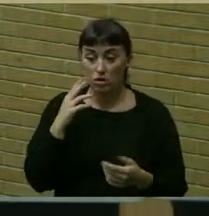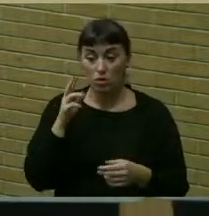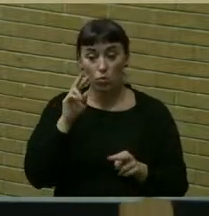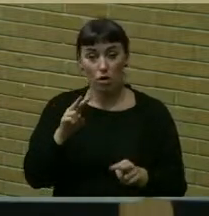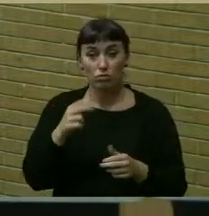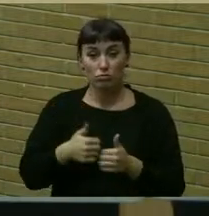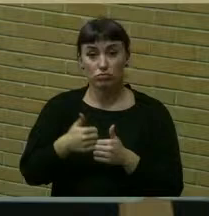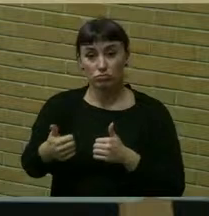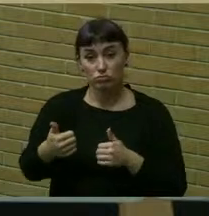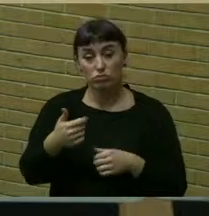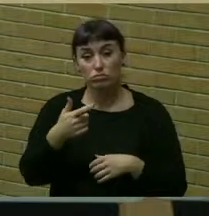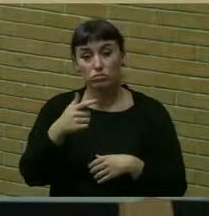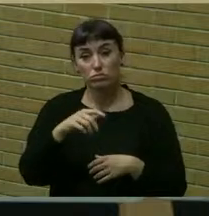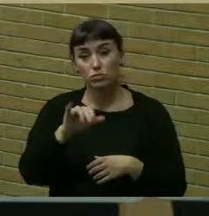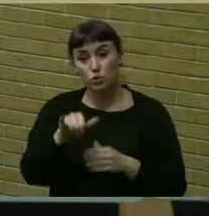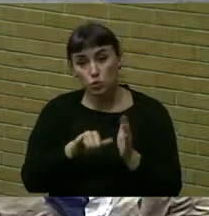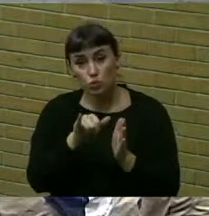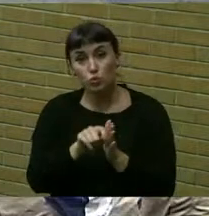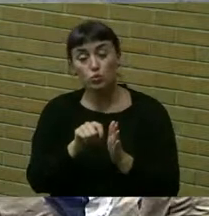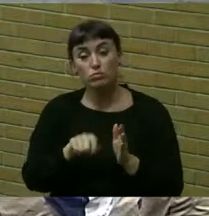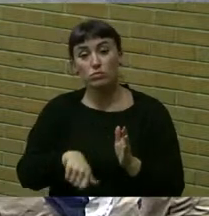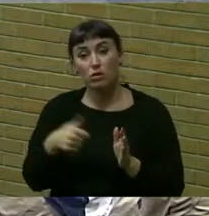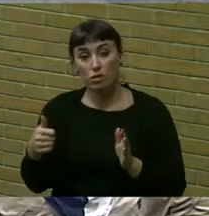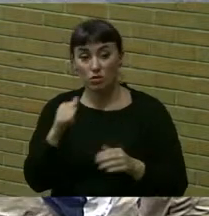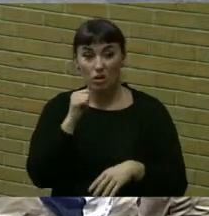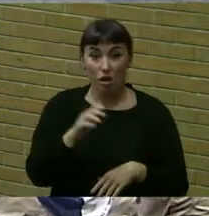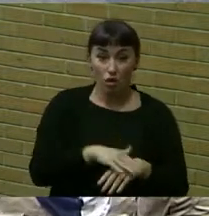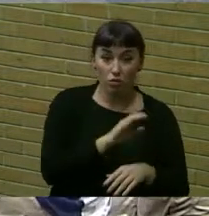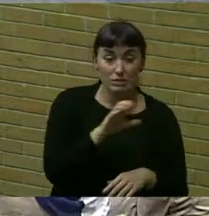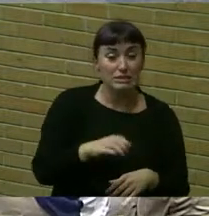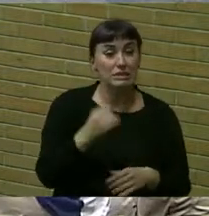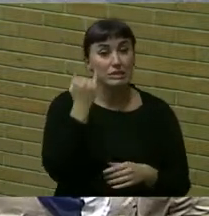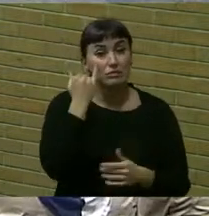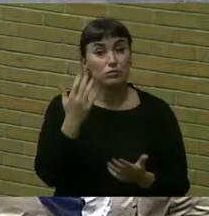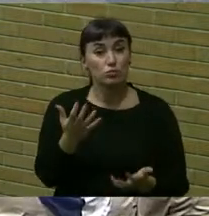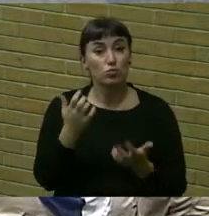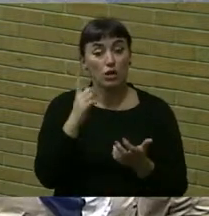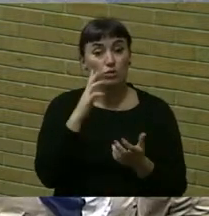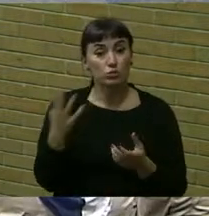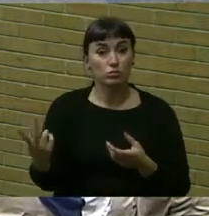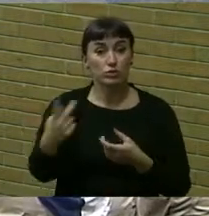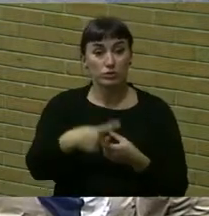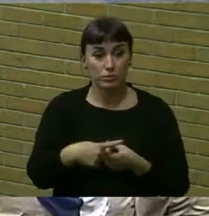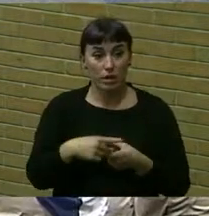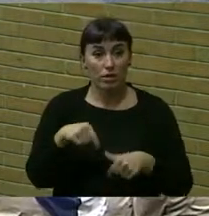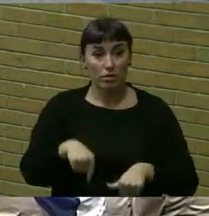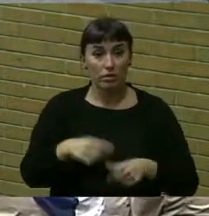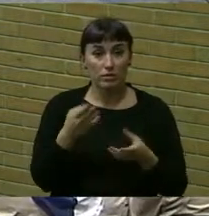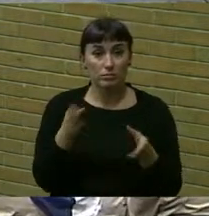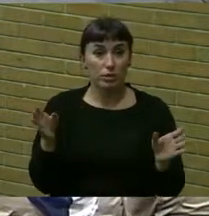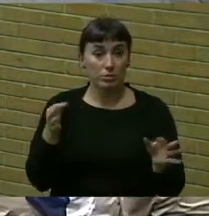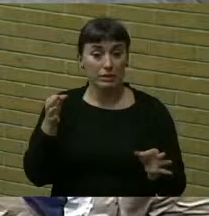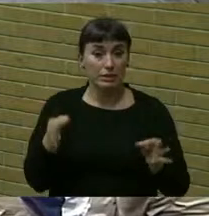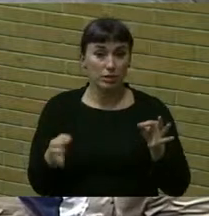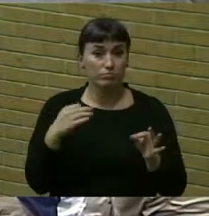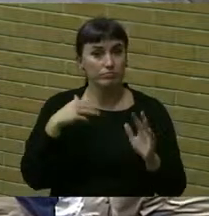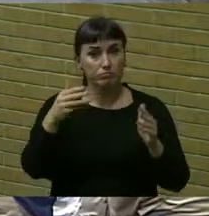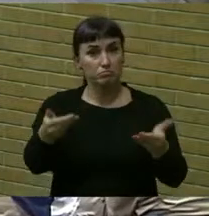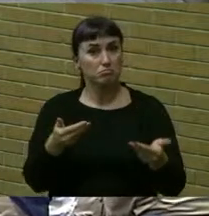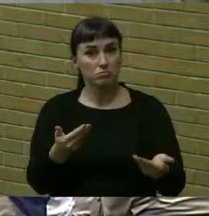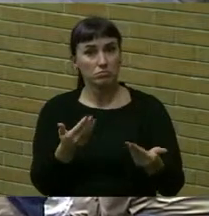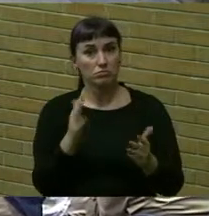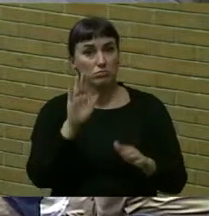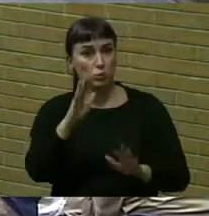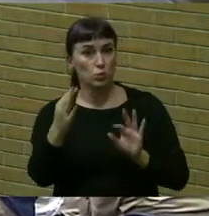remotely on youtube or otherwise but not on zoom if you would like to participate in this public hearing we welcome your